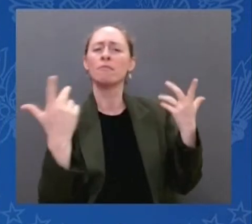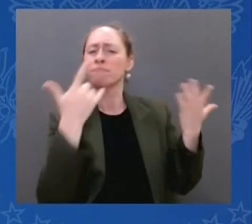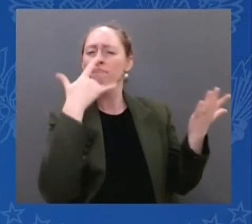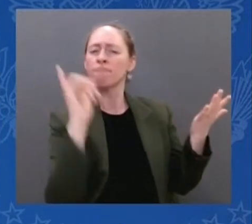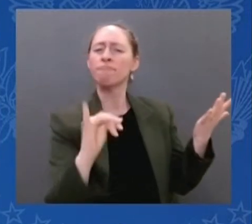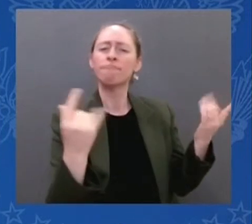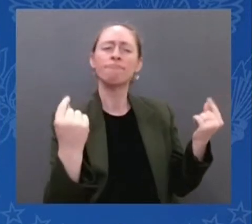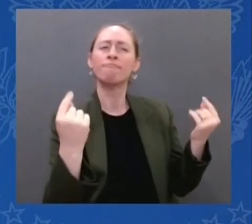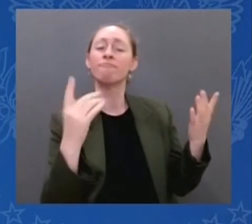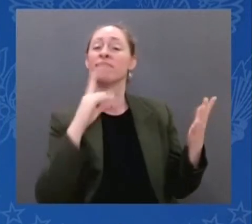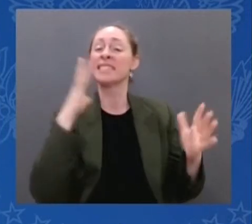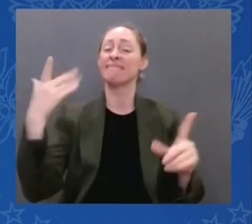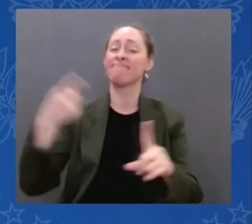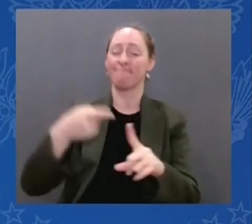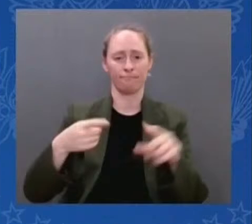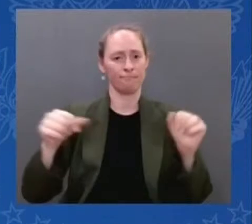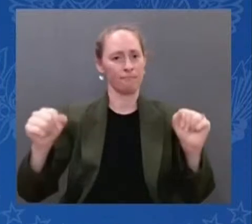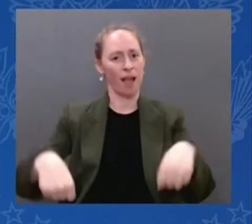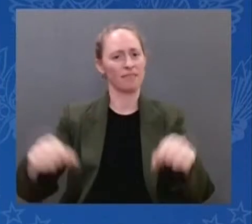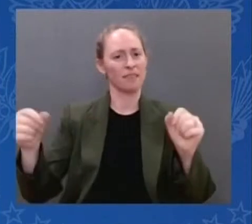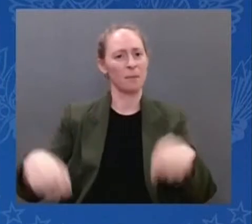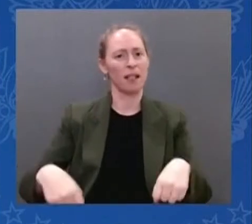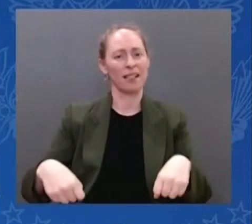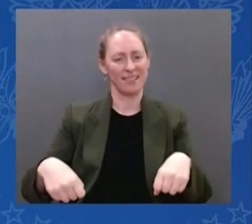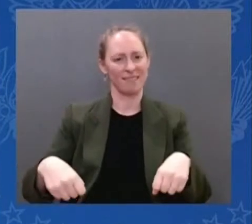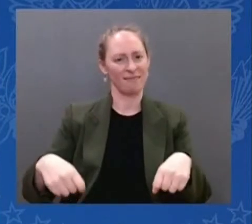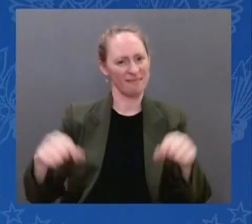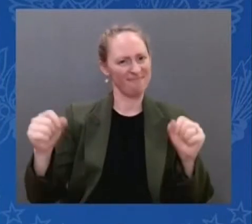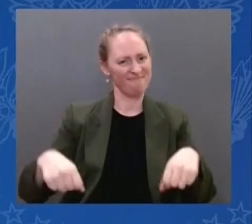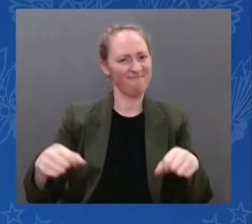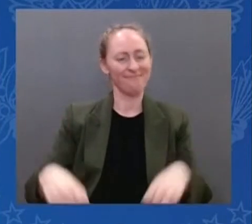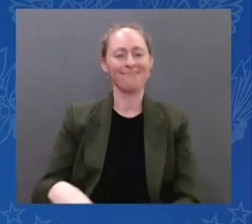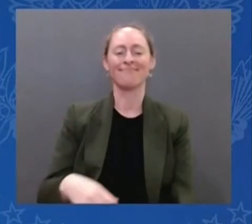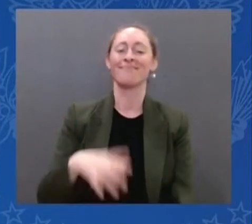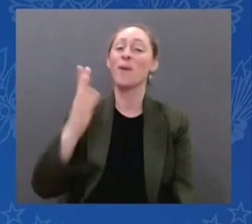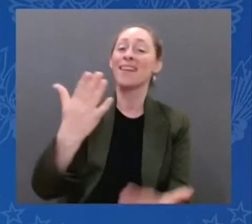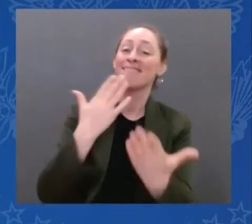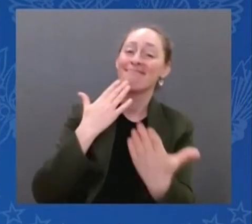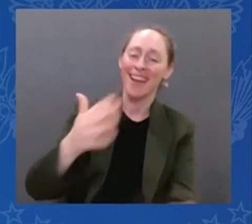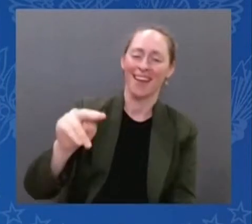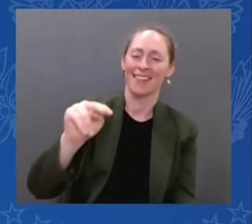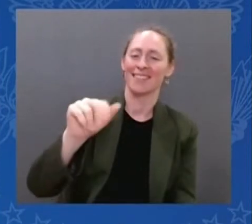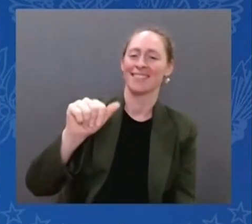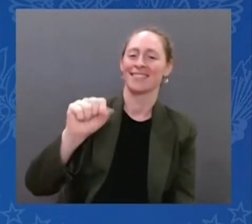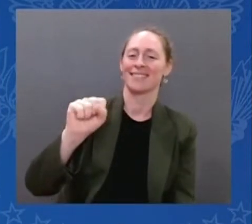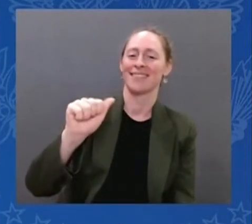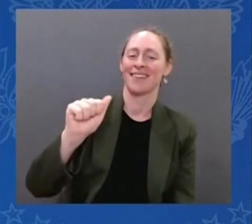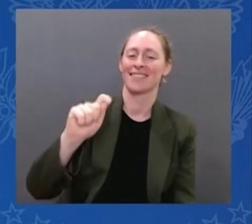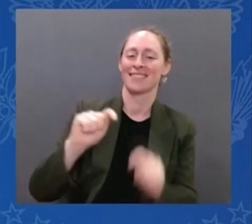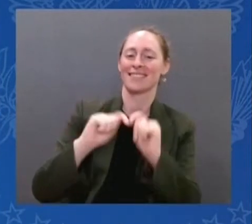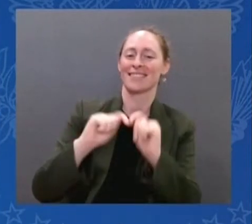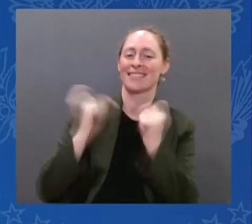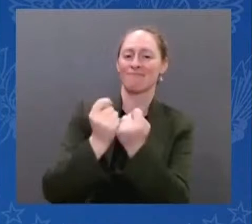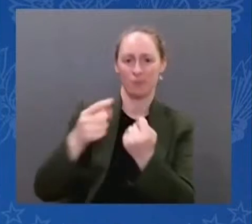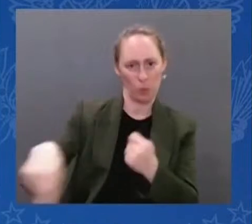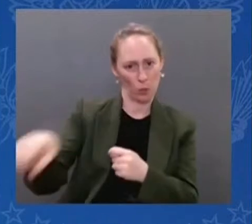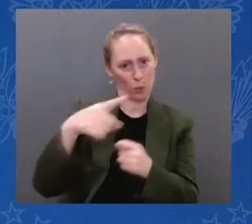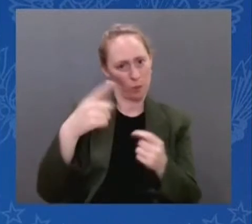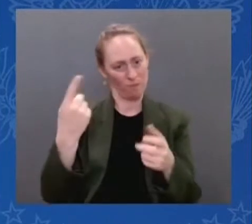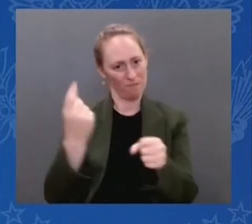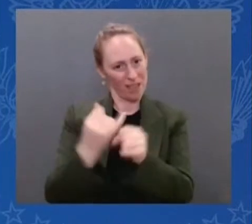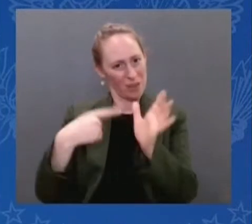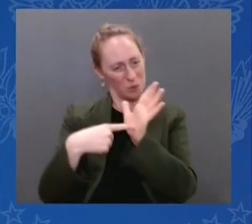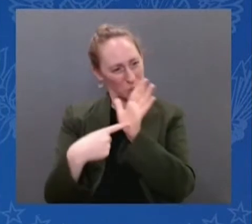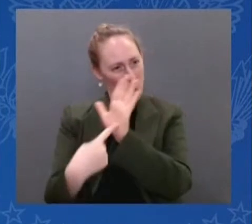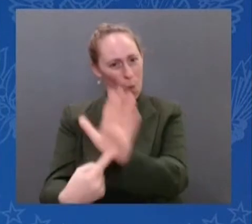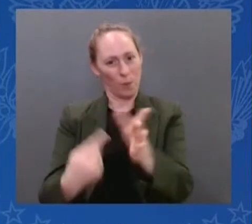the team at NASA once again showing that that's who we are. That's who we are as a nation, a nation of possibilities. And now let's take a